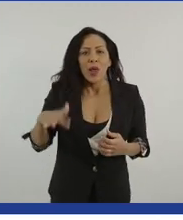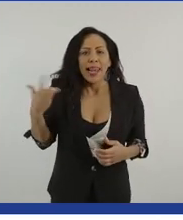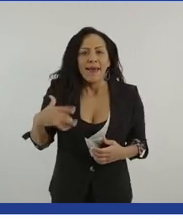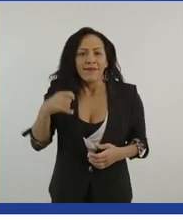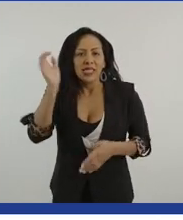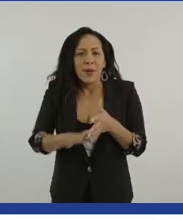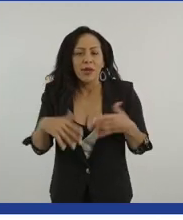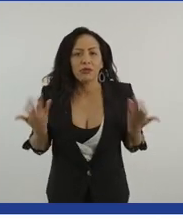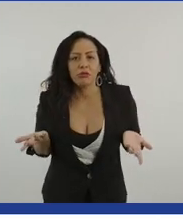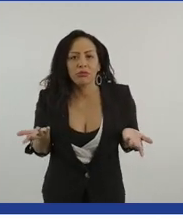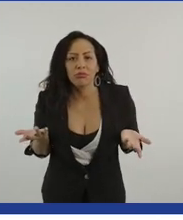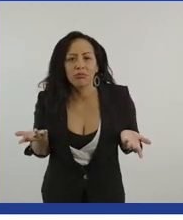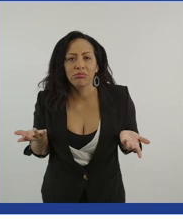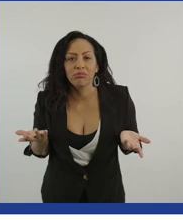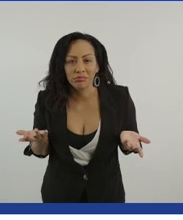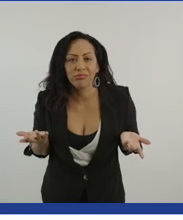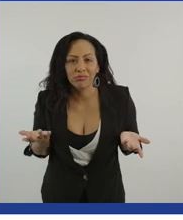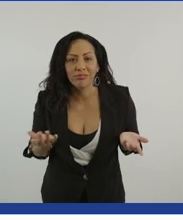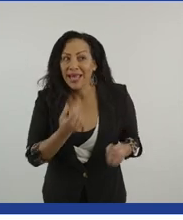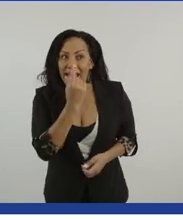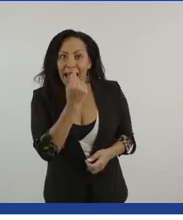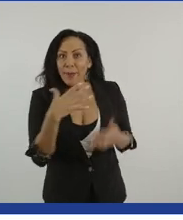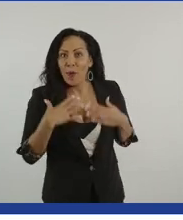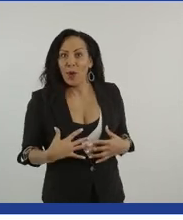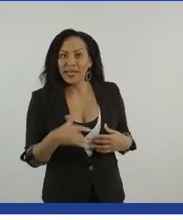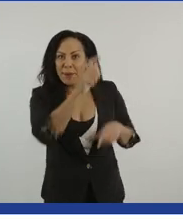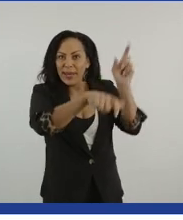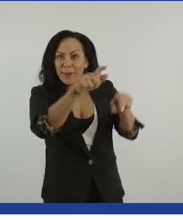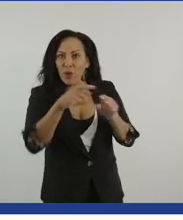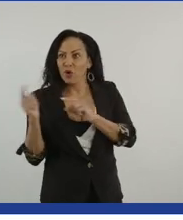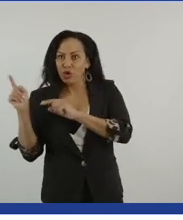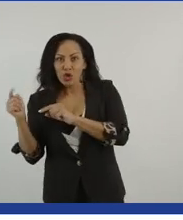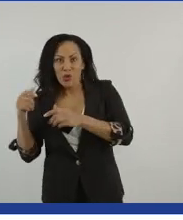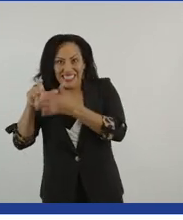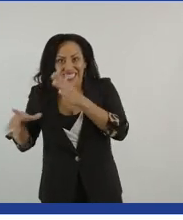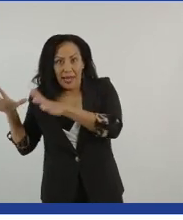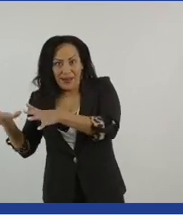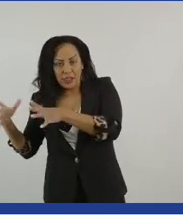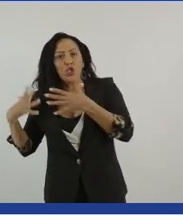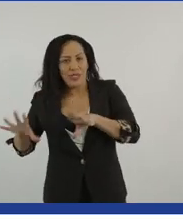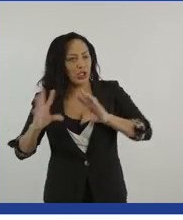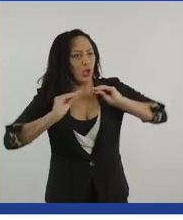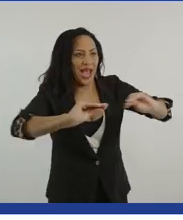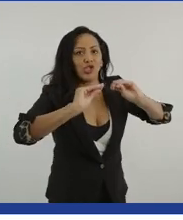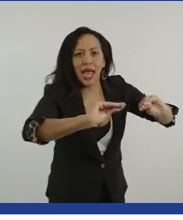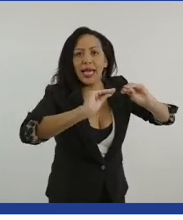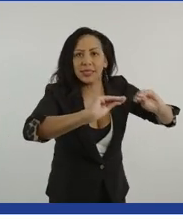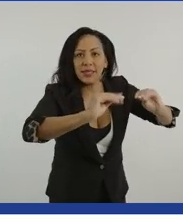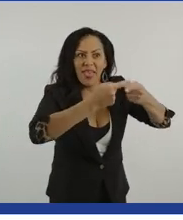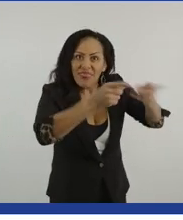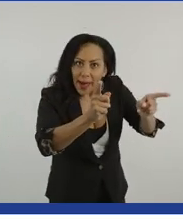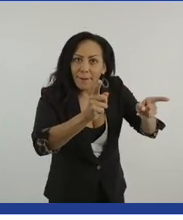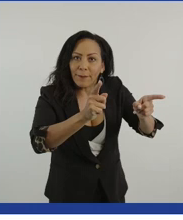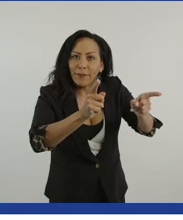That's the thing. It's educating able-bodied people that you need to have people with disabilities with lived experience to have that